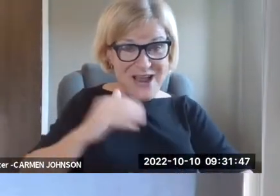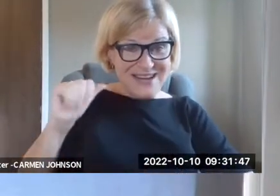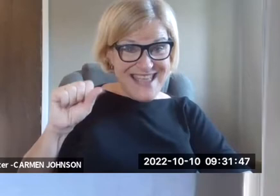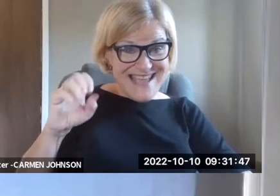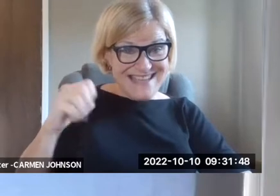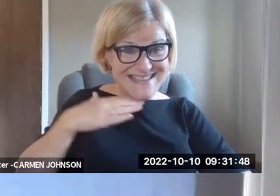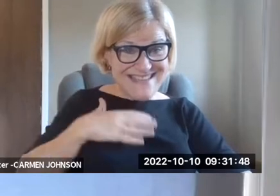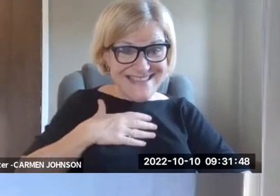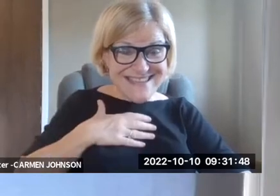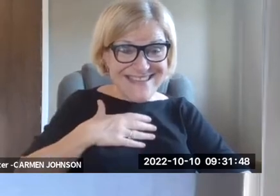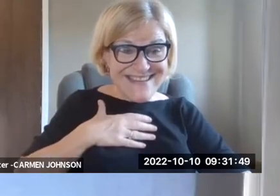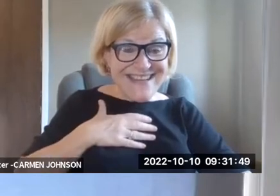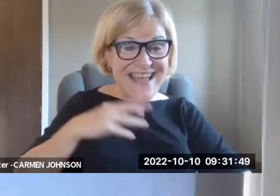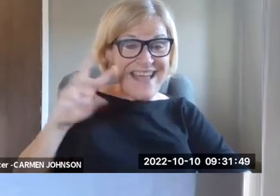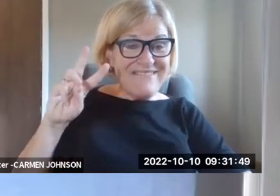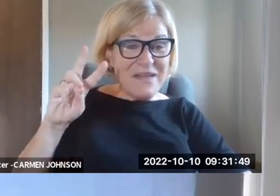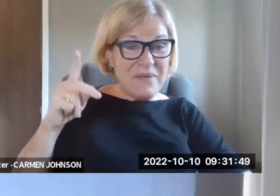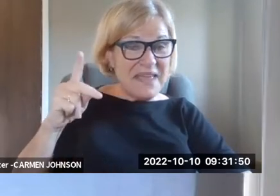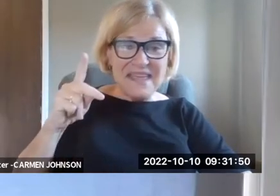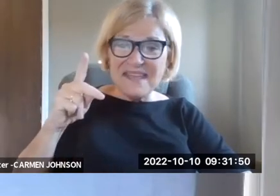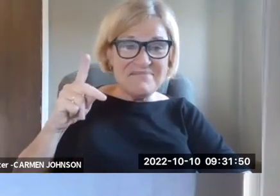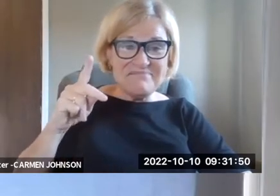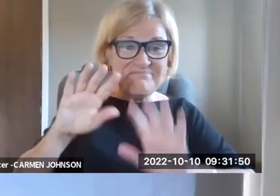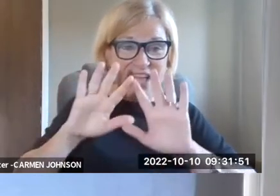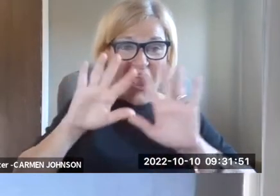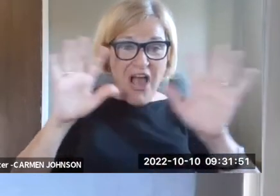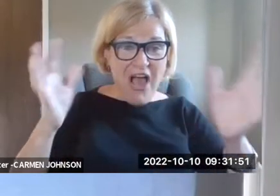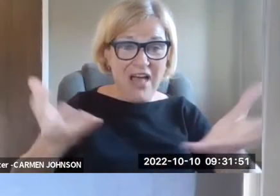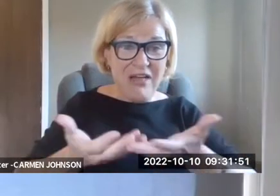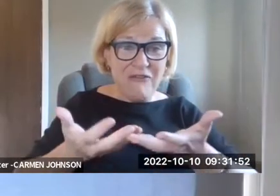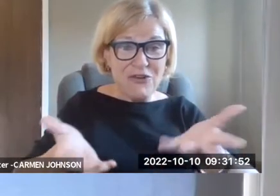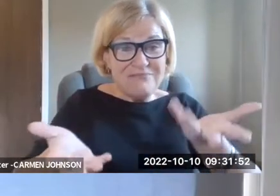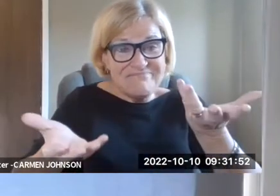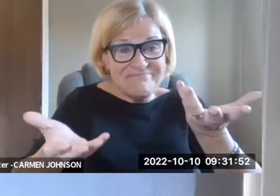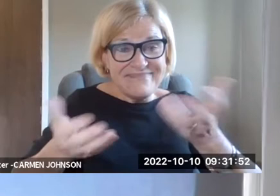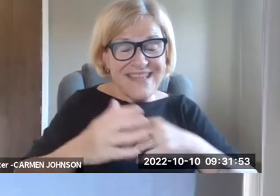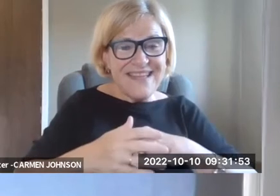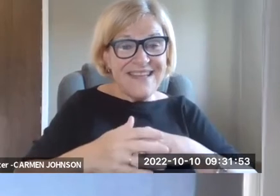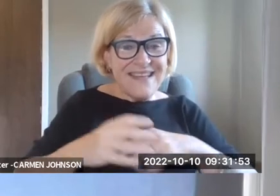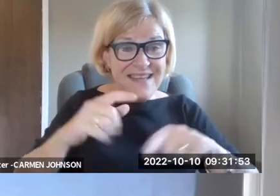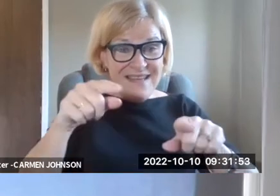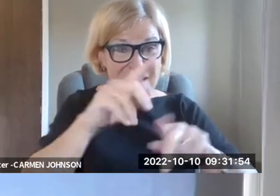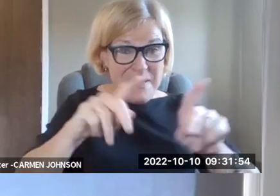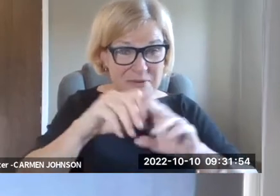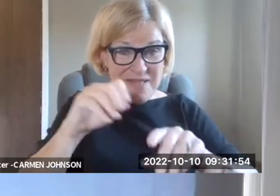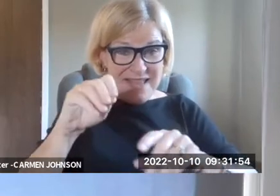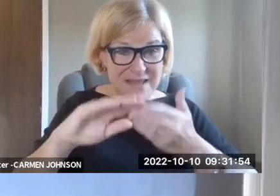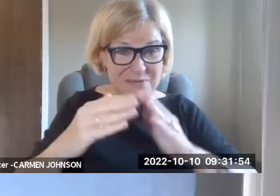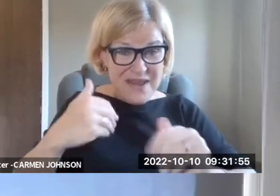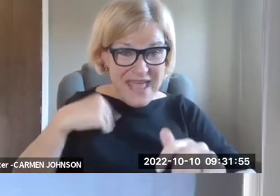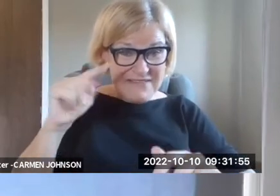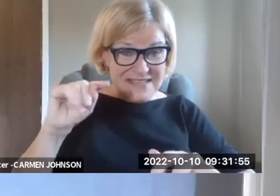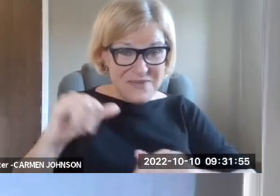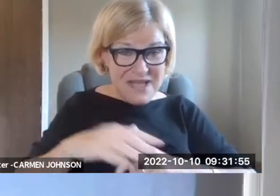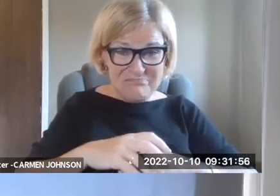you really need to provide TTYs. And of course, by the time we got to our case, um, video phones were